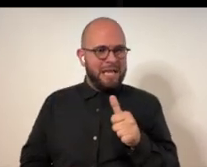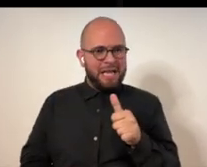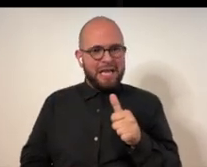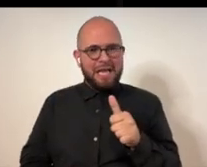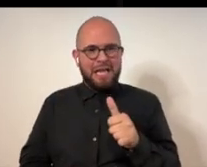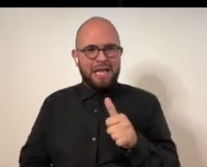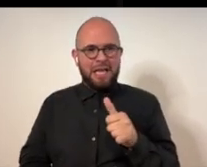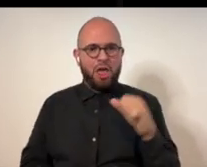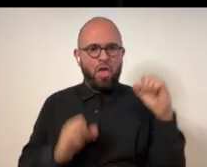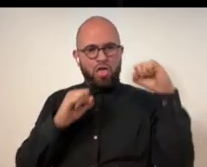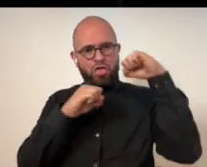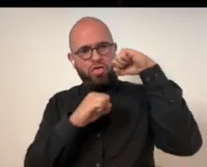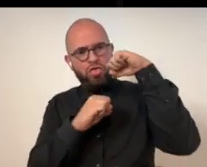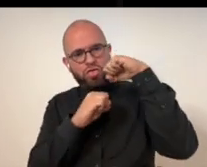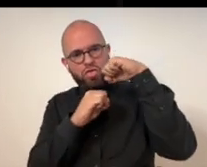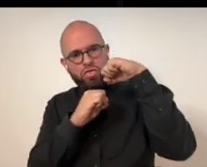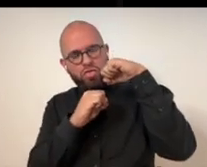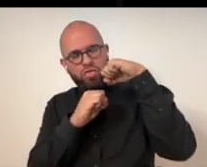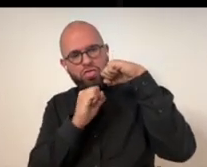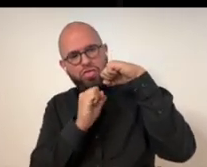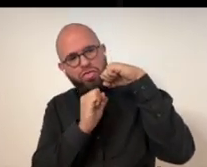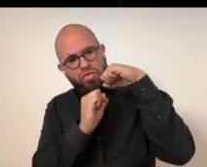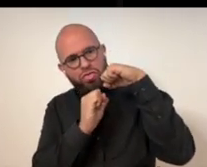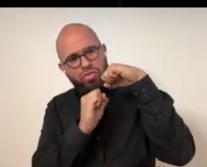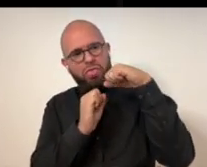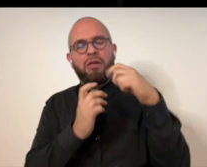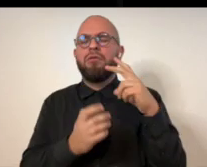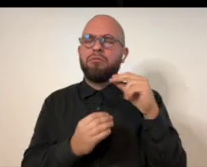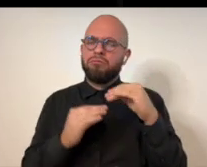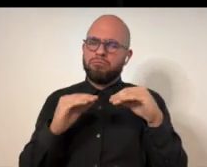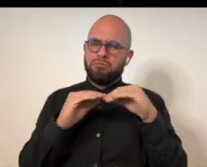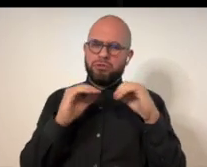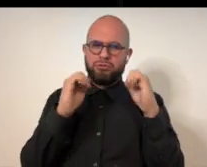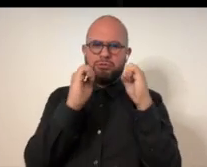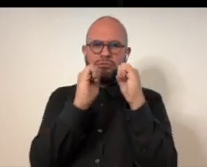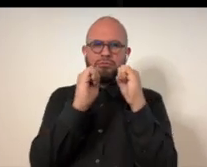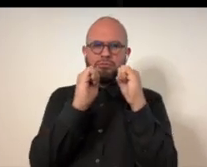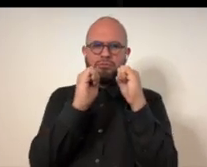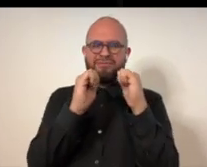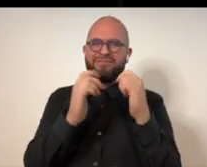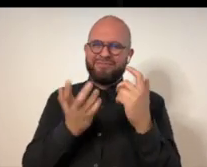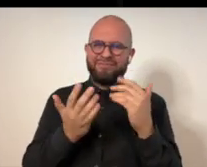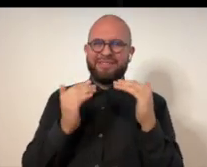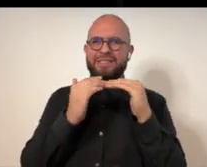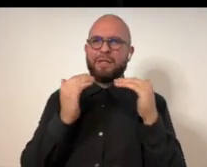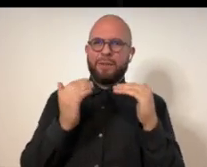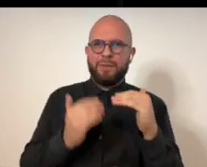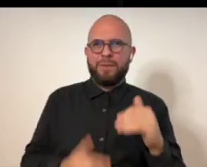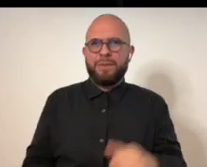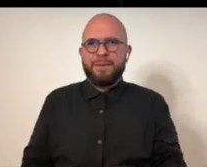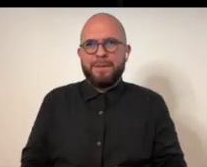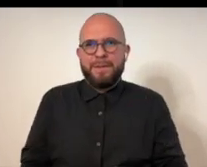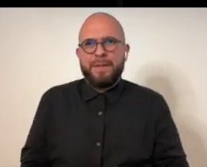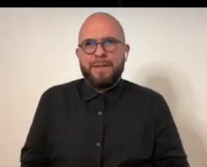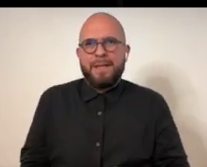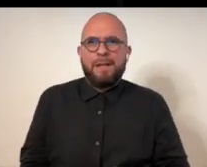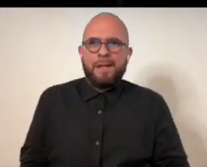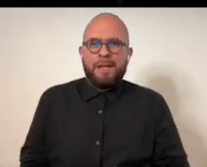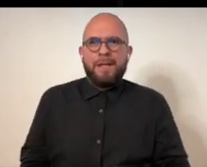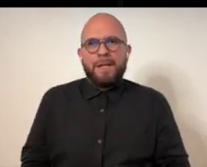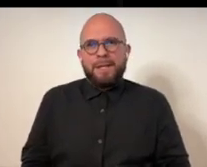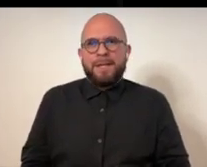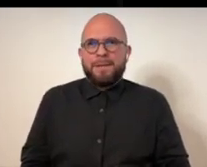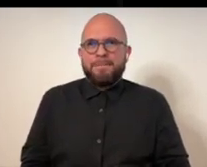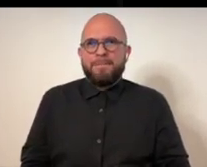um, even where it's not the one over the other, where they're, where they're, more equal.